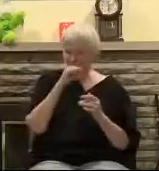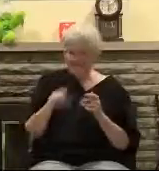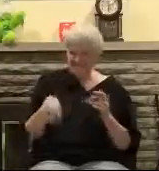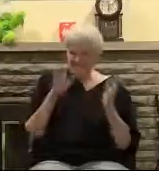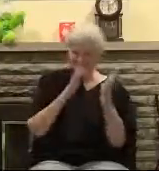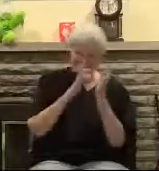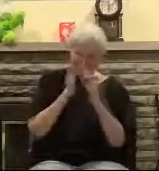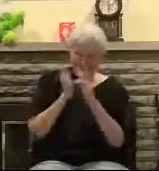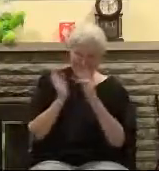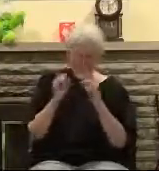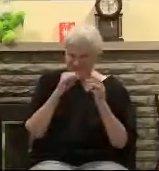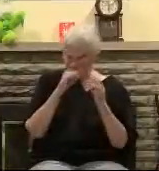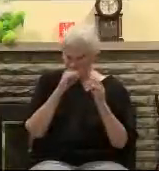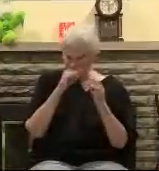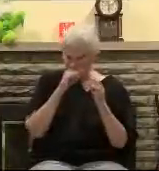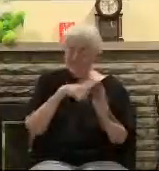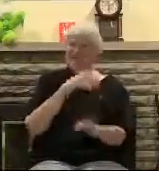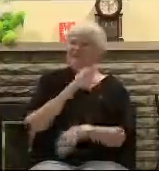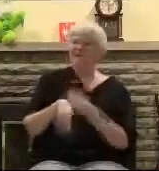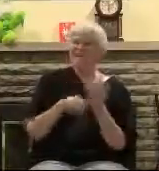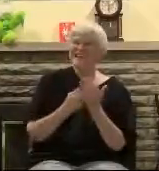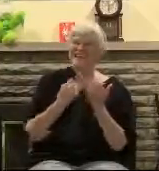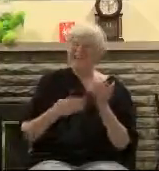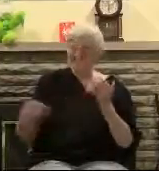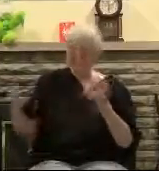of Jesus That's religion